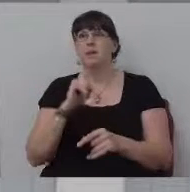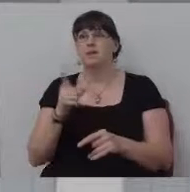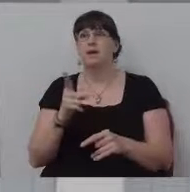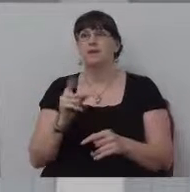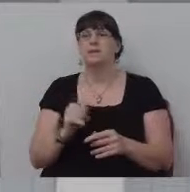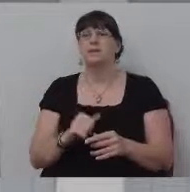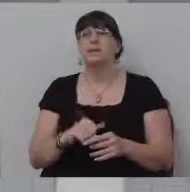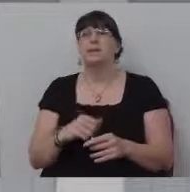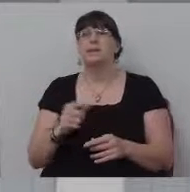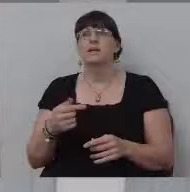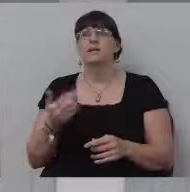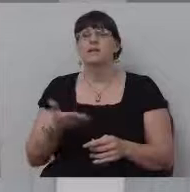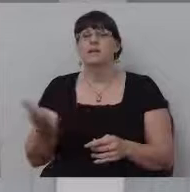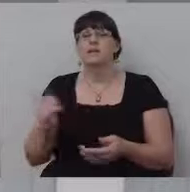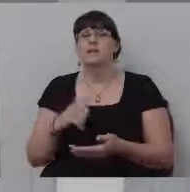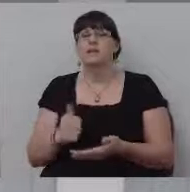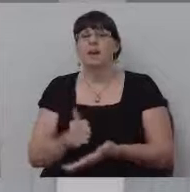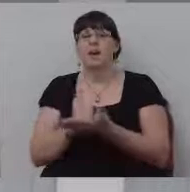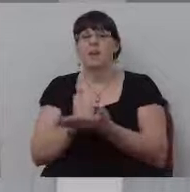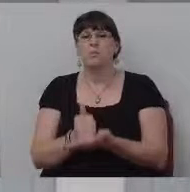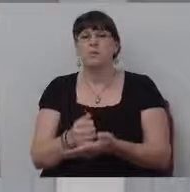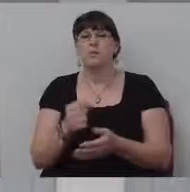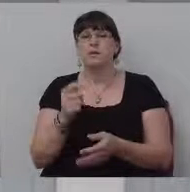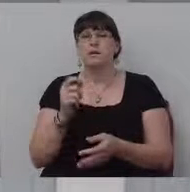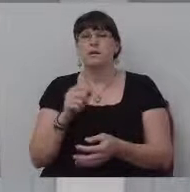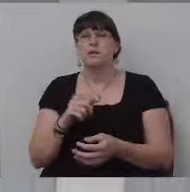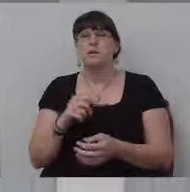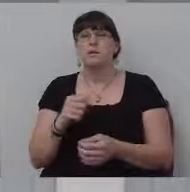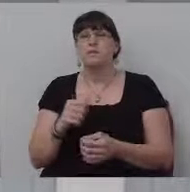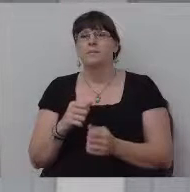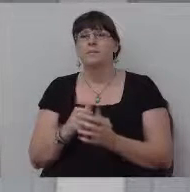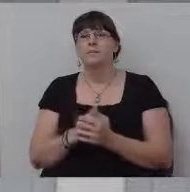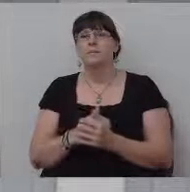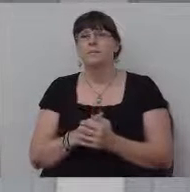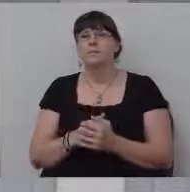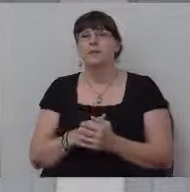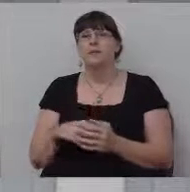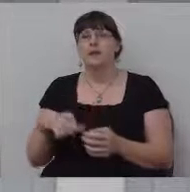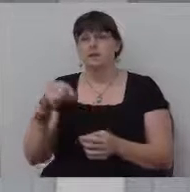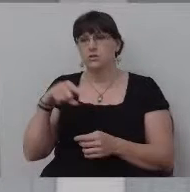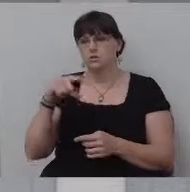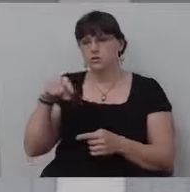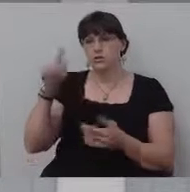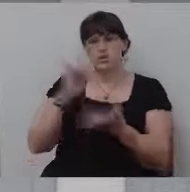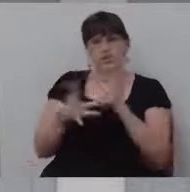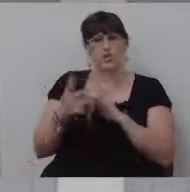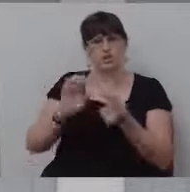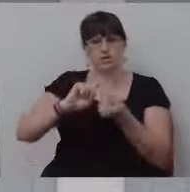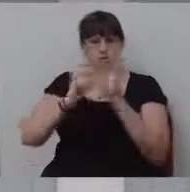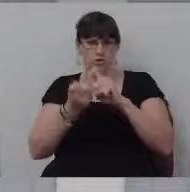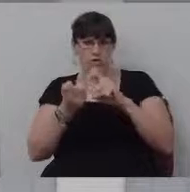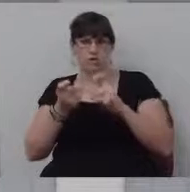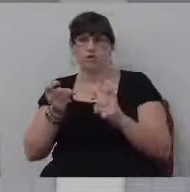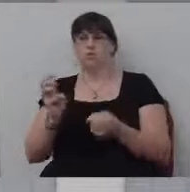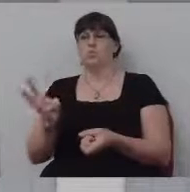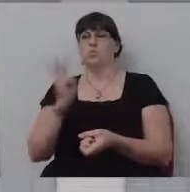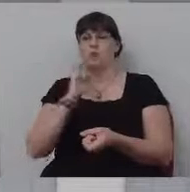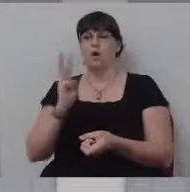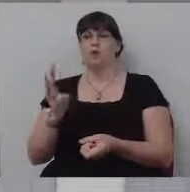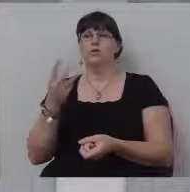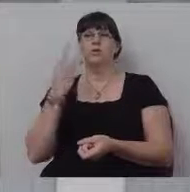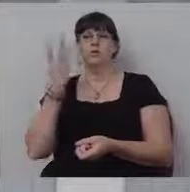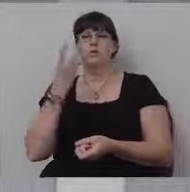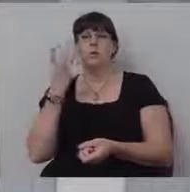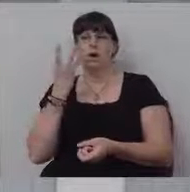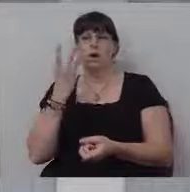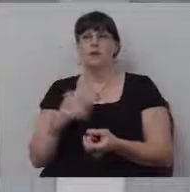It's their little things that help them, you know, justify what they're doing. And he, we're talking, and I told him, said, Jesus turned water into wine. There is nothing at all